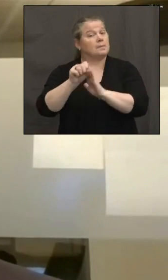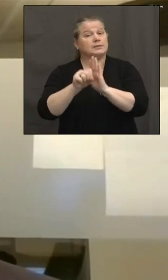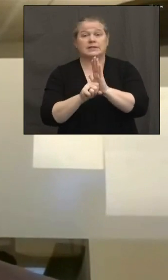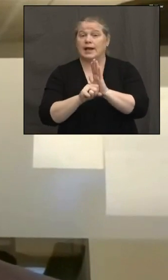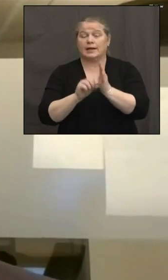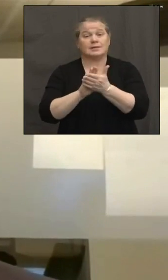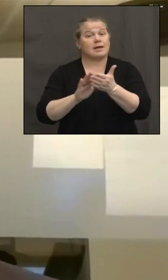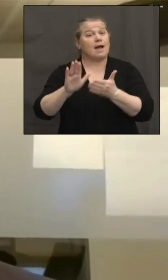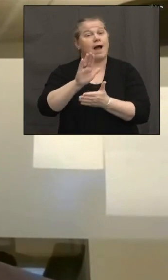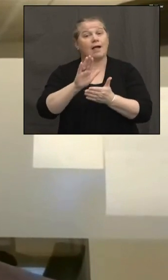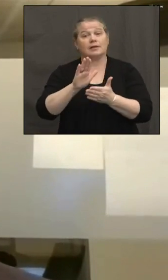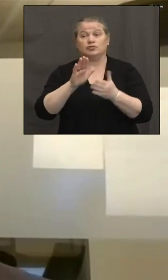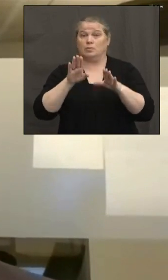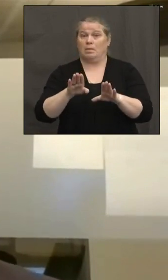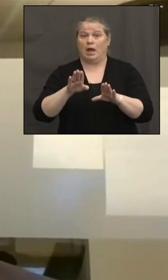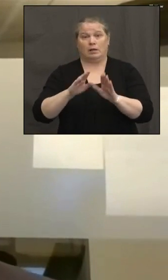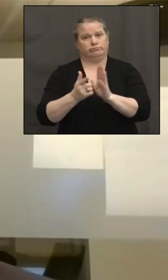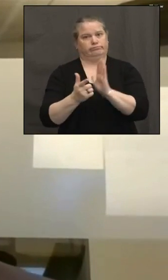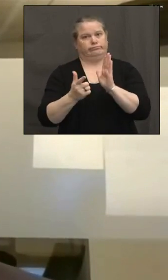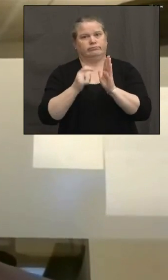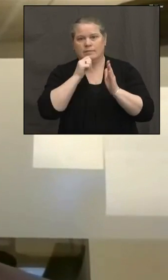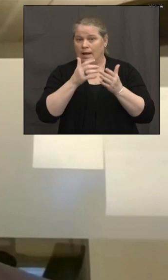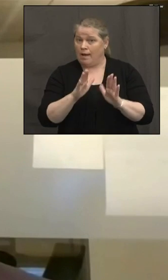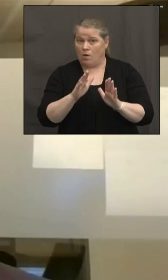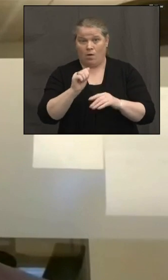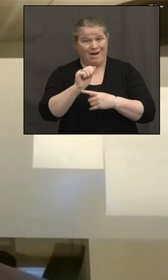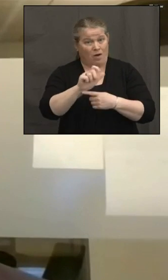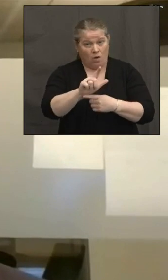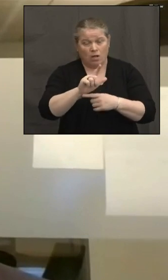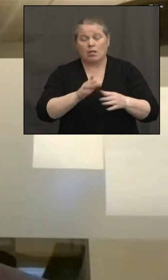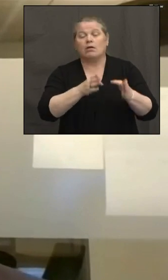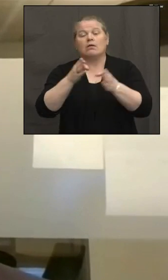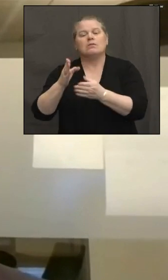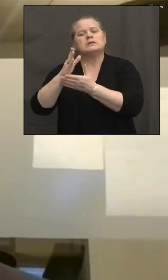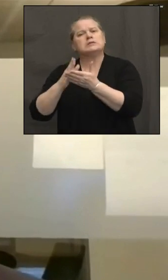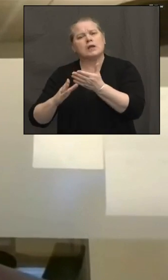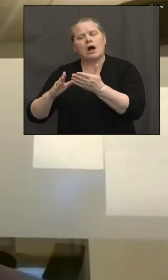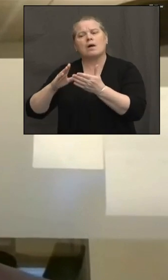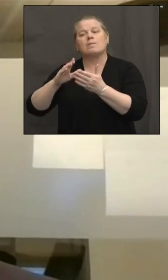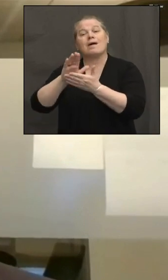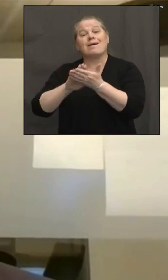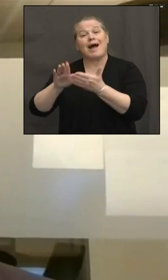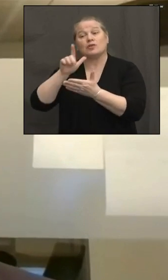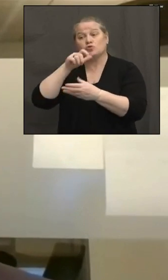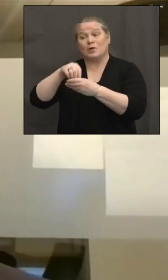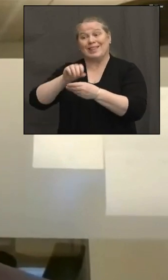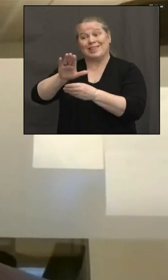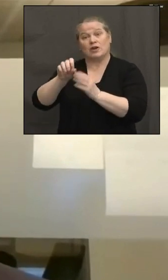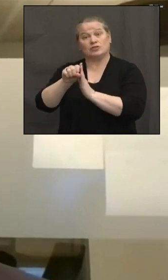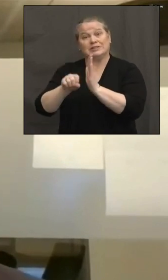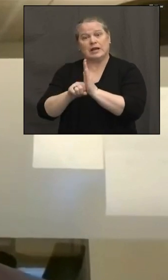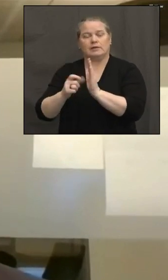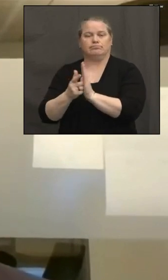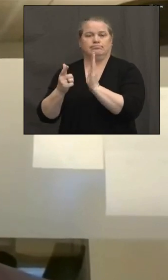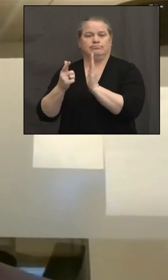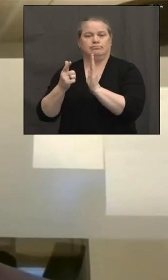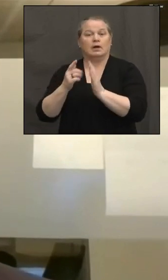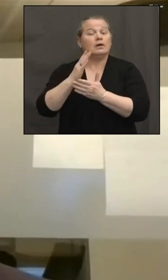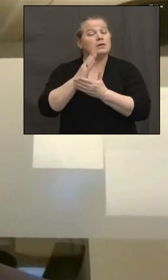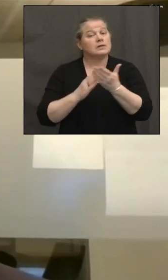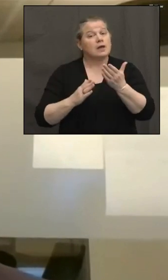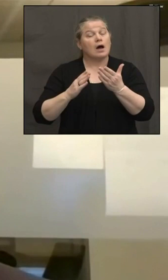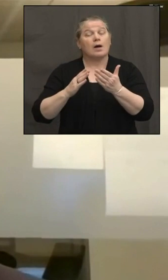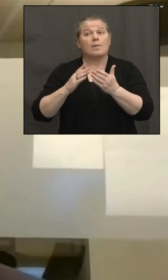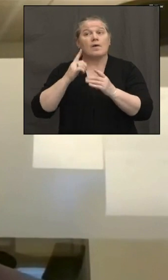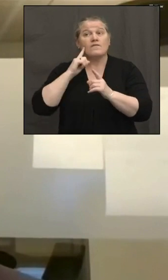college betting at all. Some prohibited on the colleges that are in their state. Some only prohibited on the colleges that are in